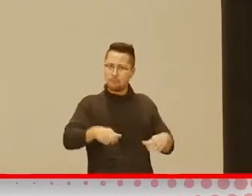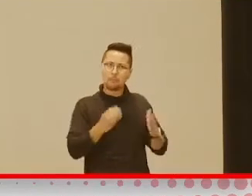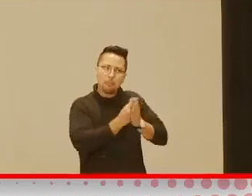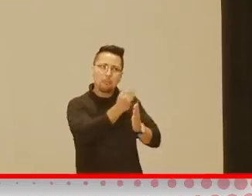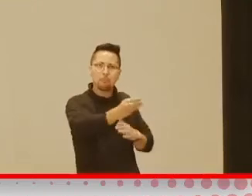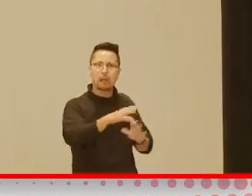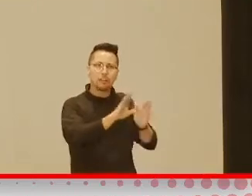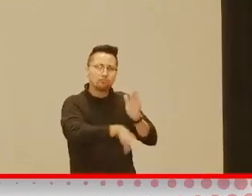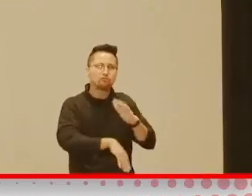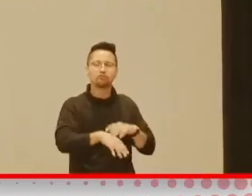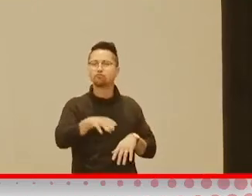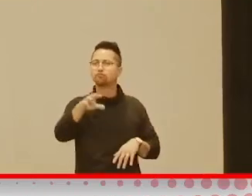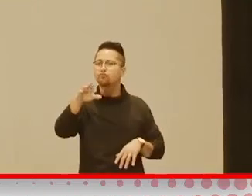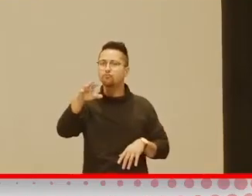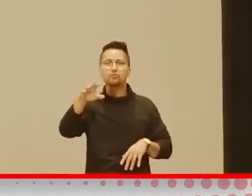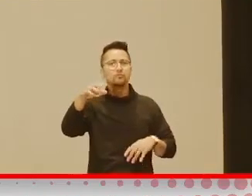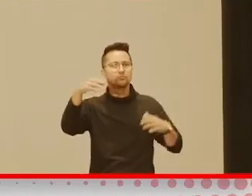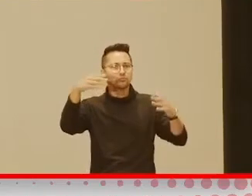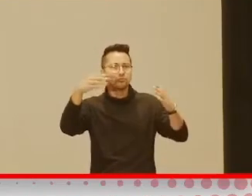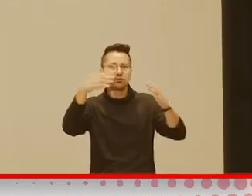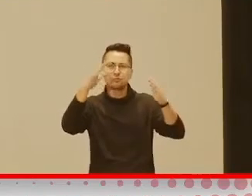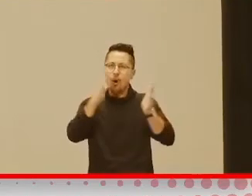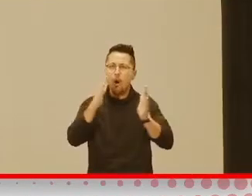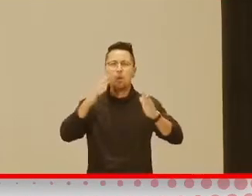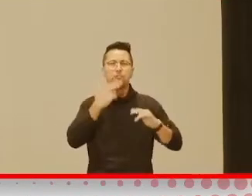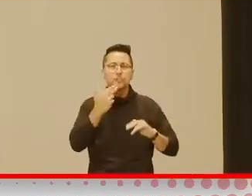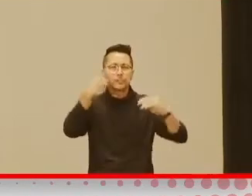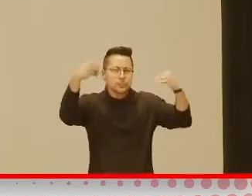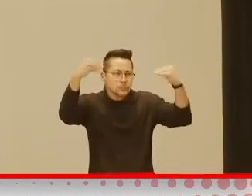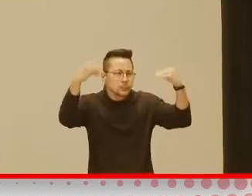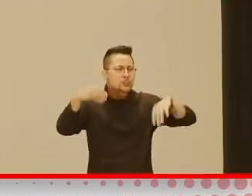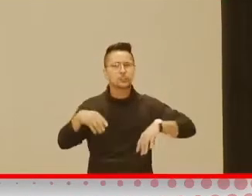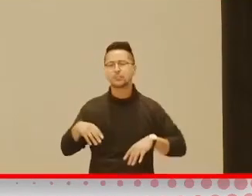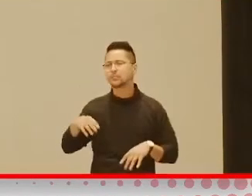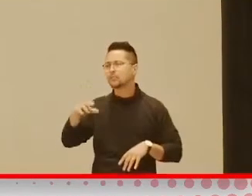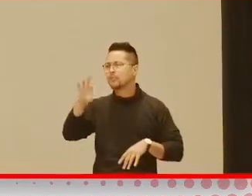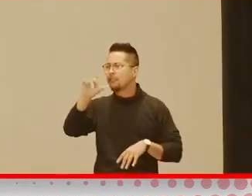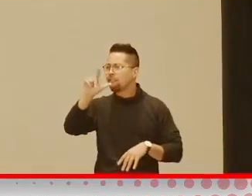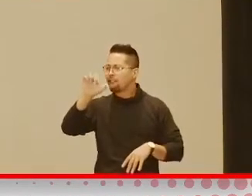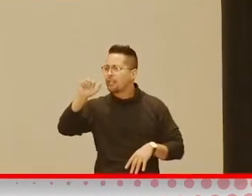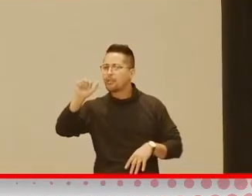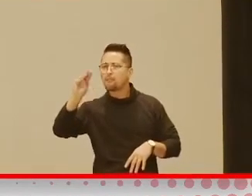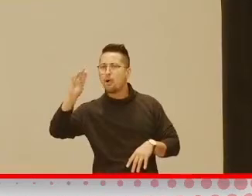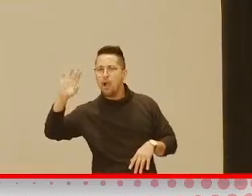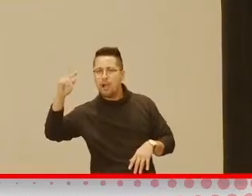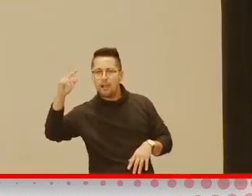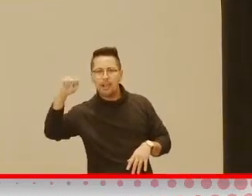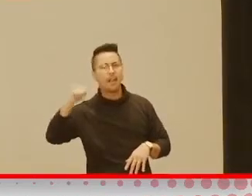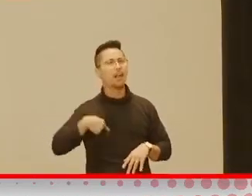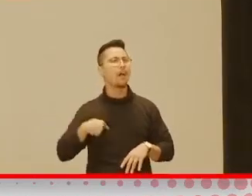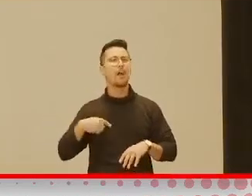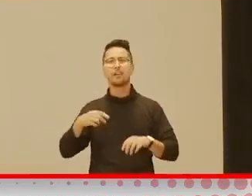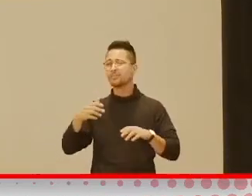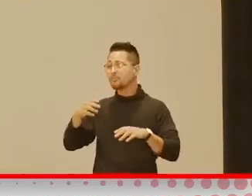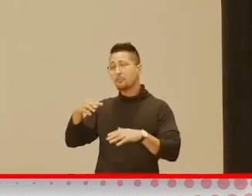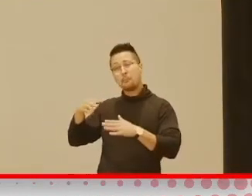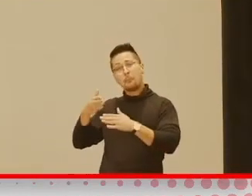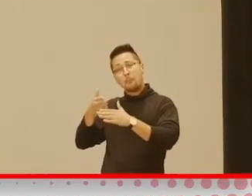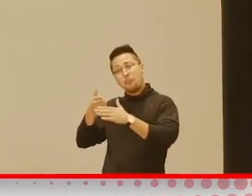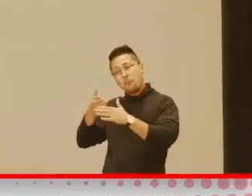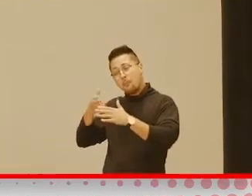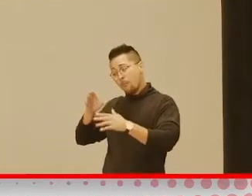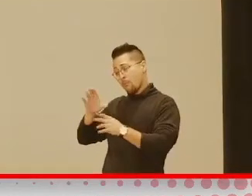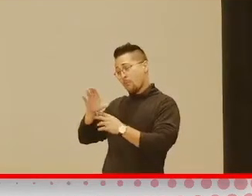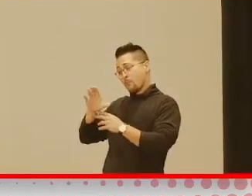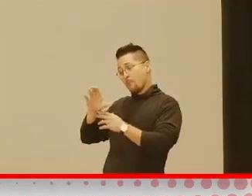And even if you only find the little animals at the flea market, you know, take a cardboard box and make the farmhouse out of a cardboard box.